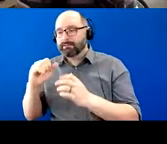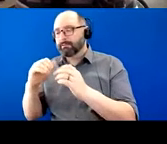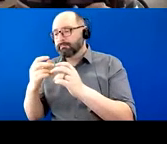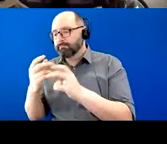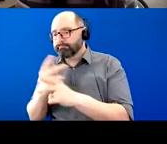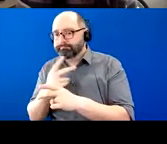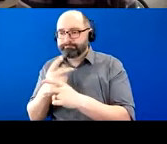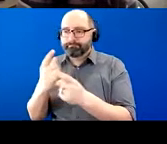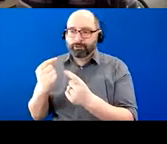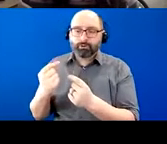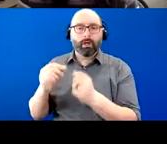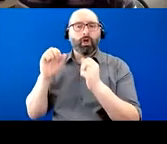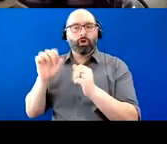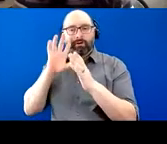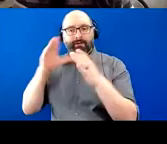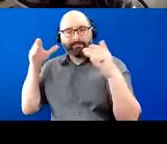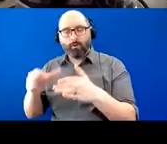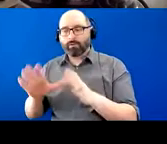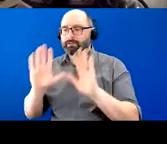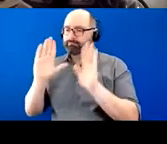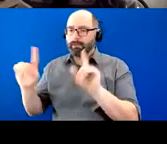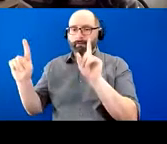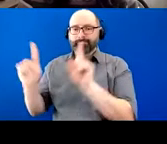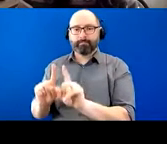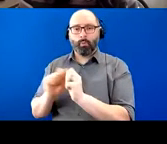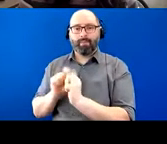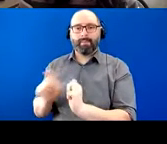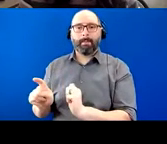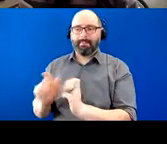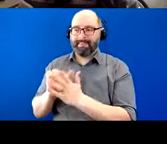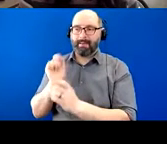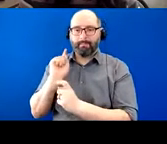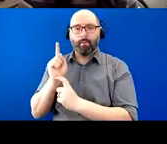Um, and she was able to focus more on just being there with him in the moment.